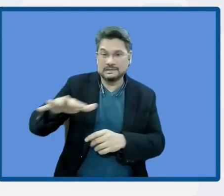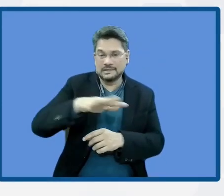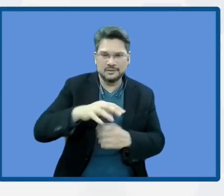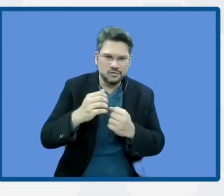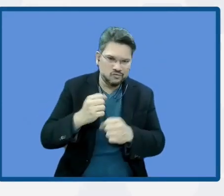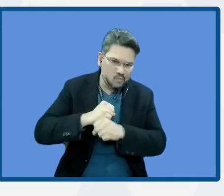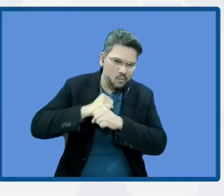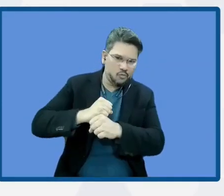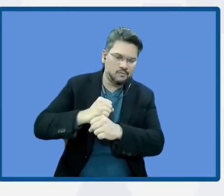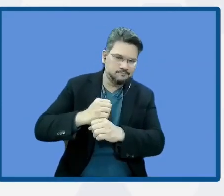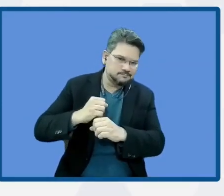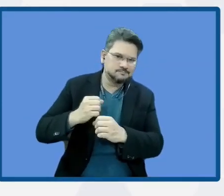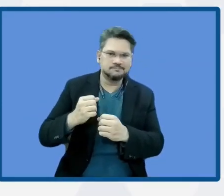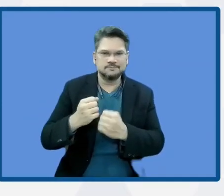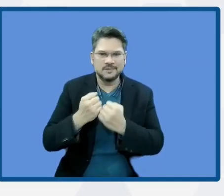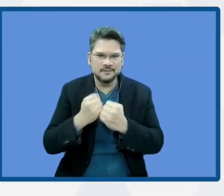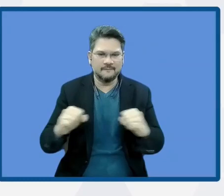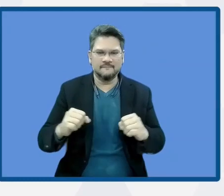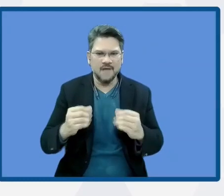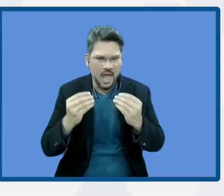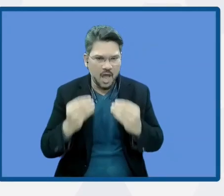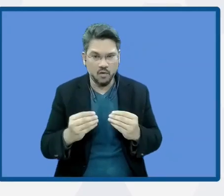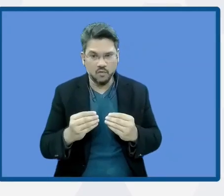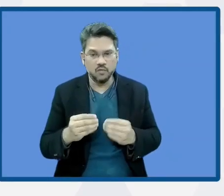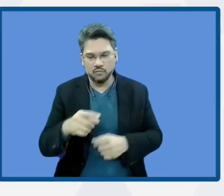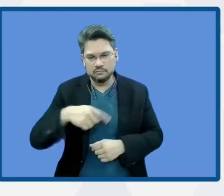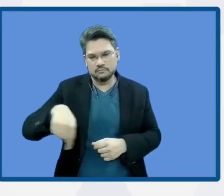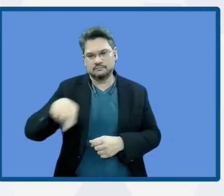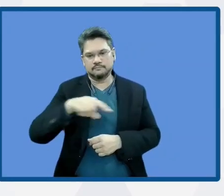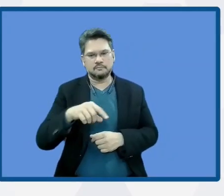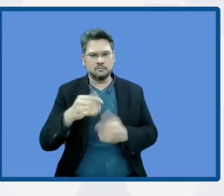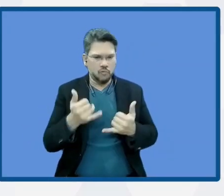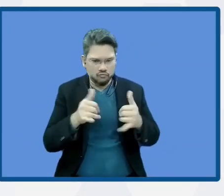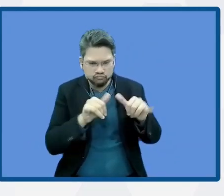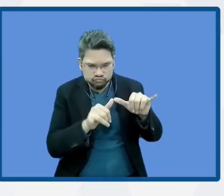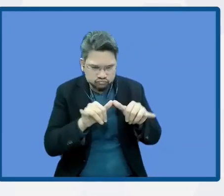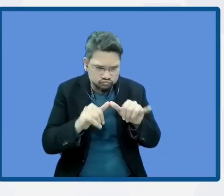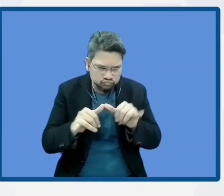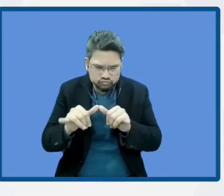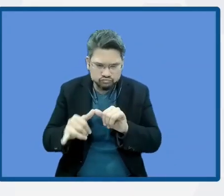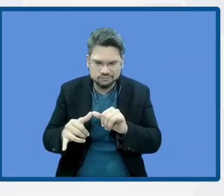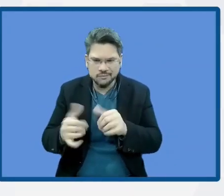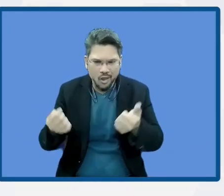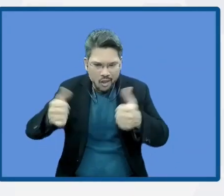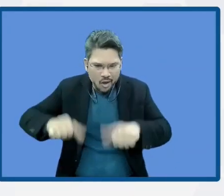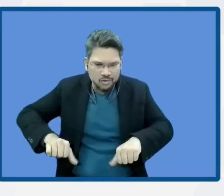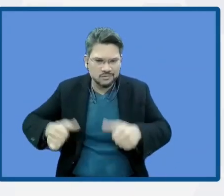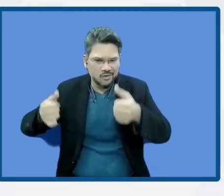that these allow us to reduce losses and damages.